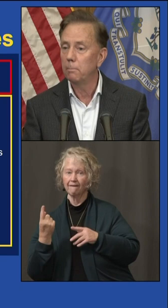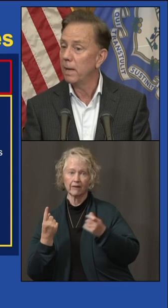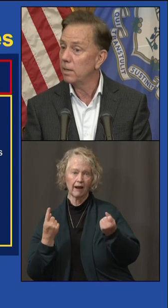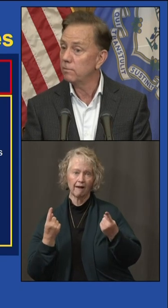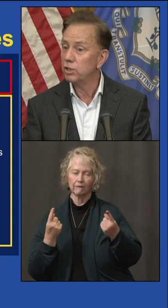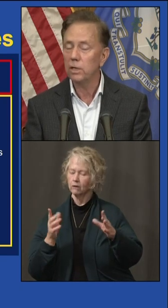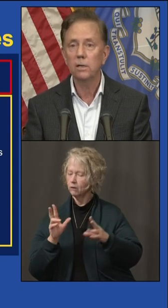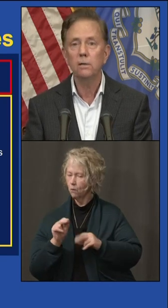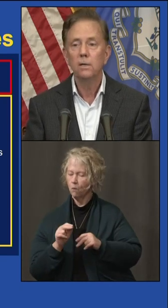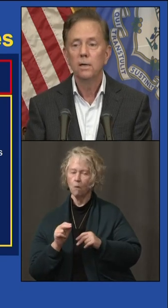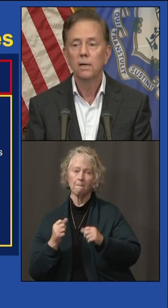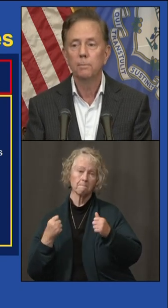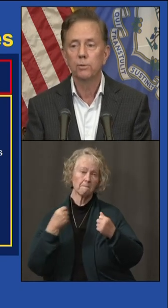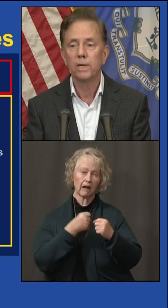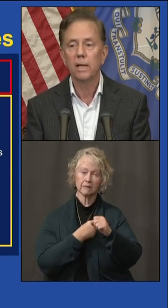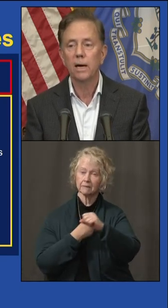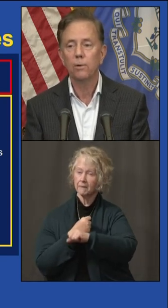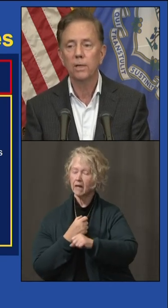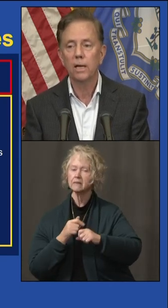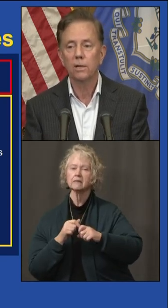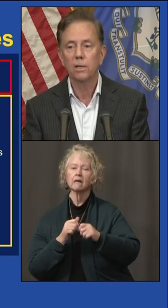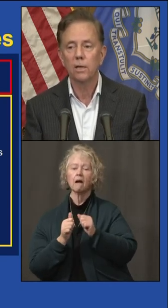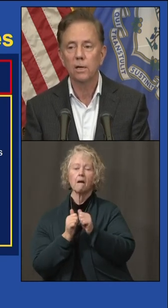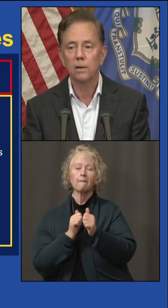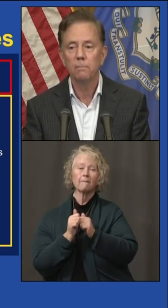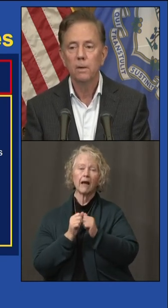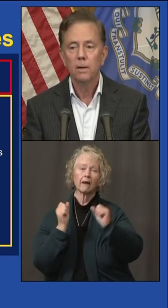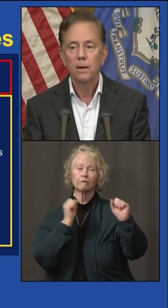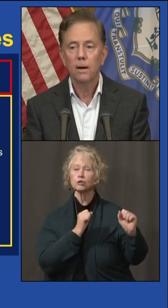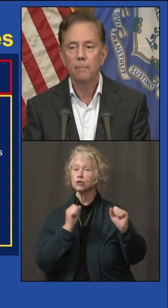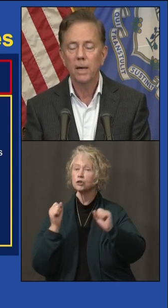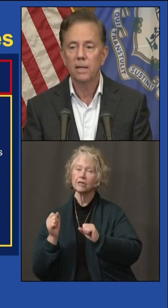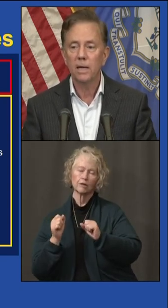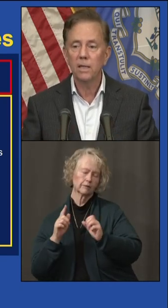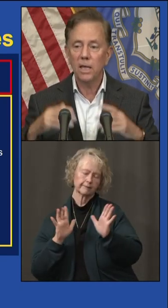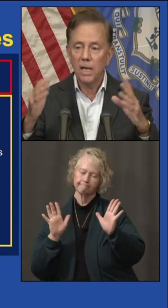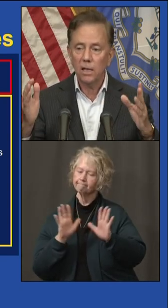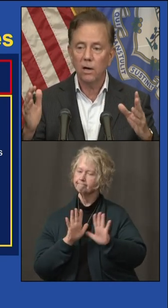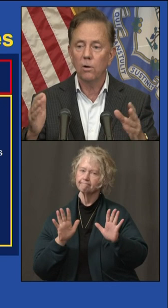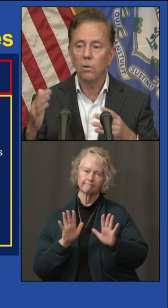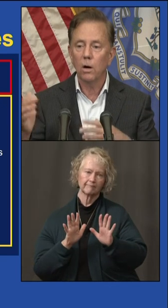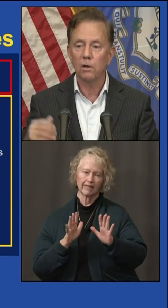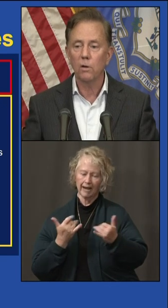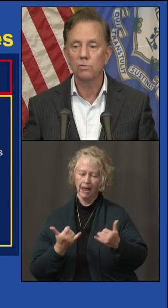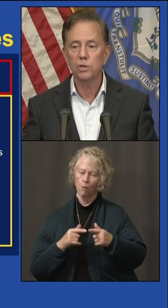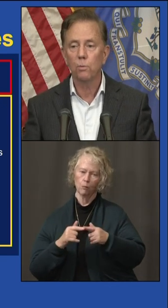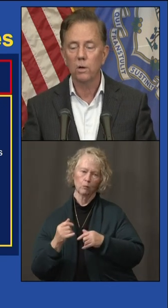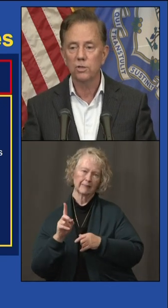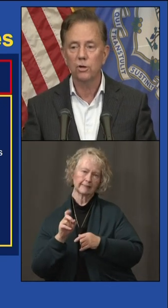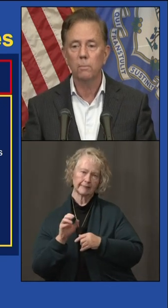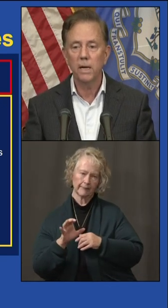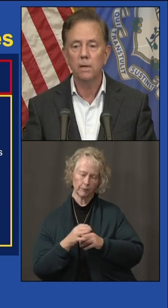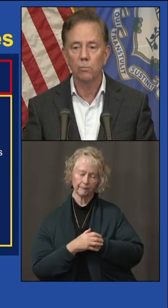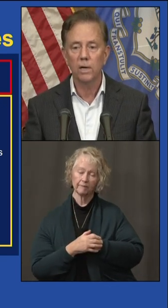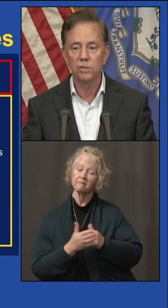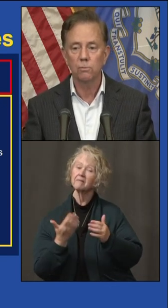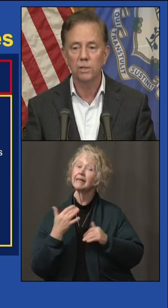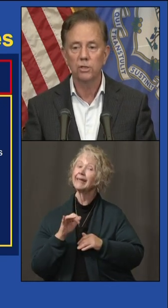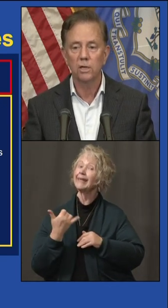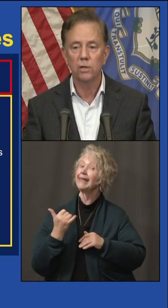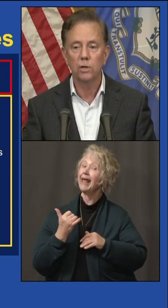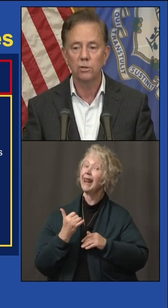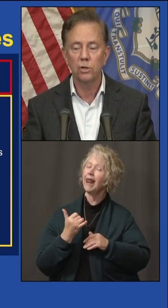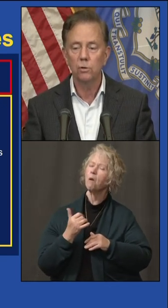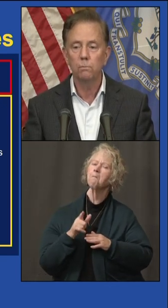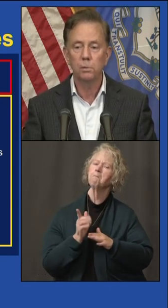competitive cheer between now and the end of the year. And in the yellow are those sports that are medium-risk,